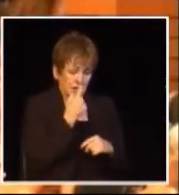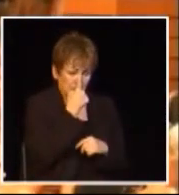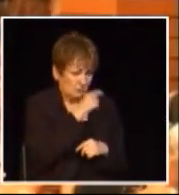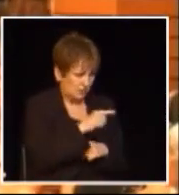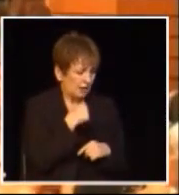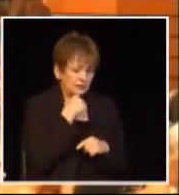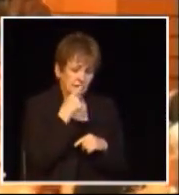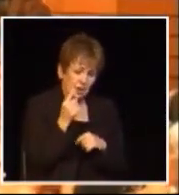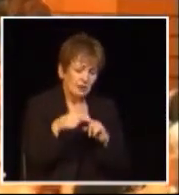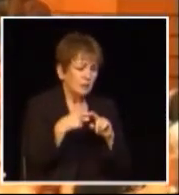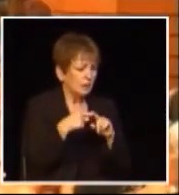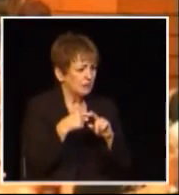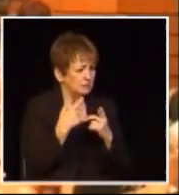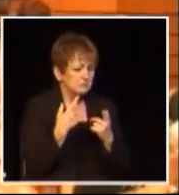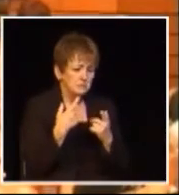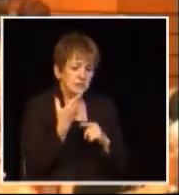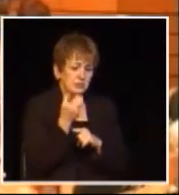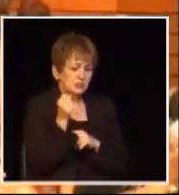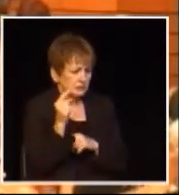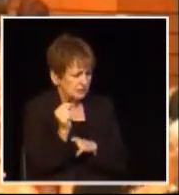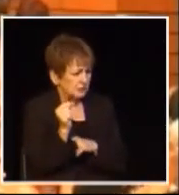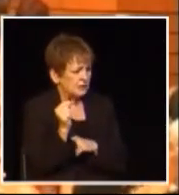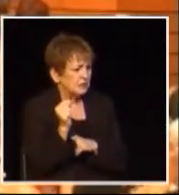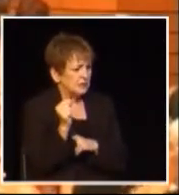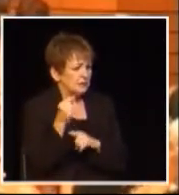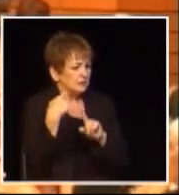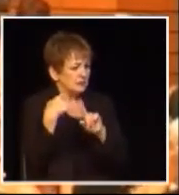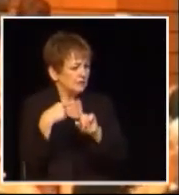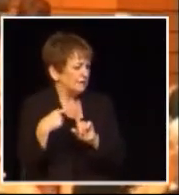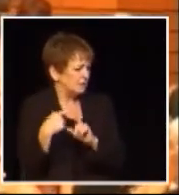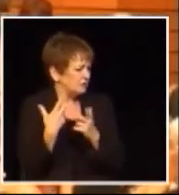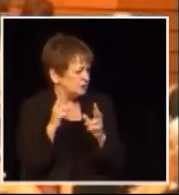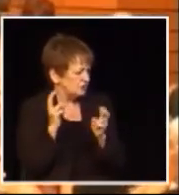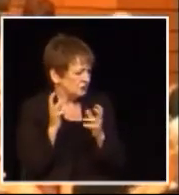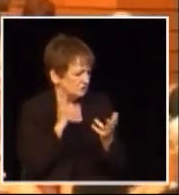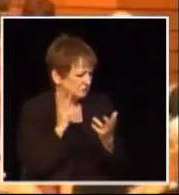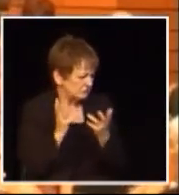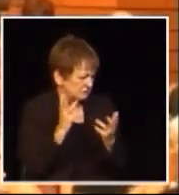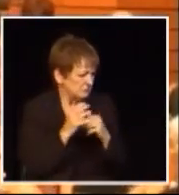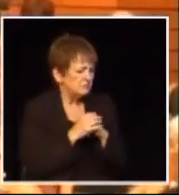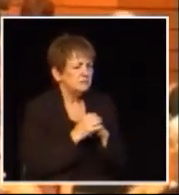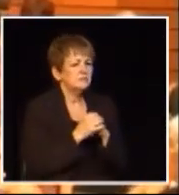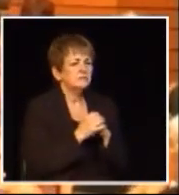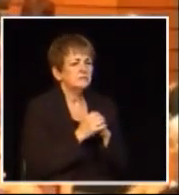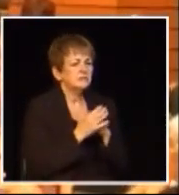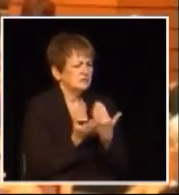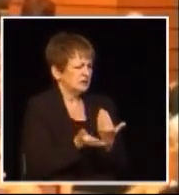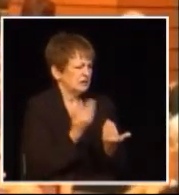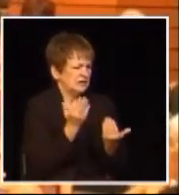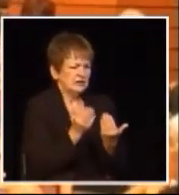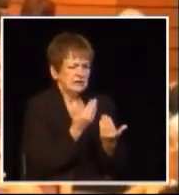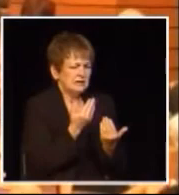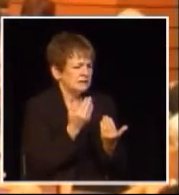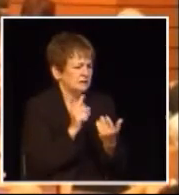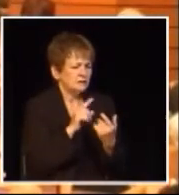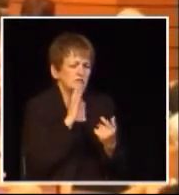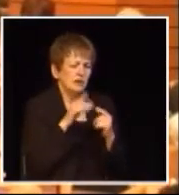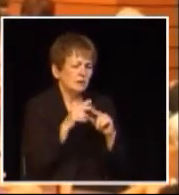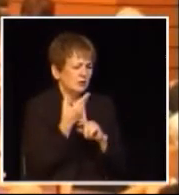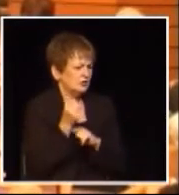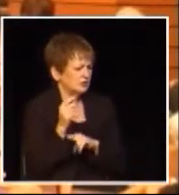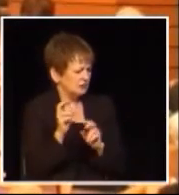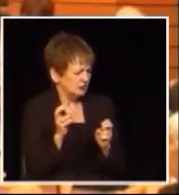problems educating them on the advantages over the HST over the previous GST PST system